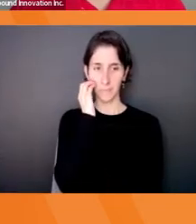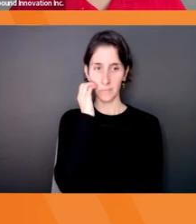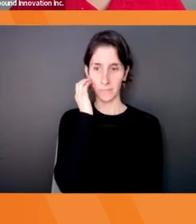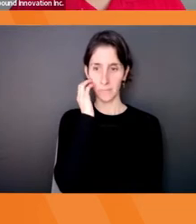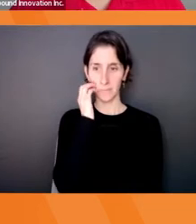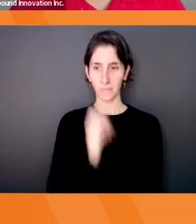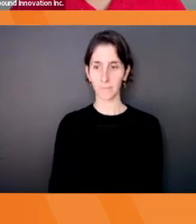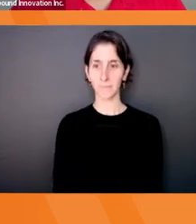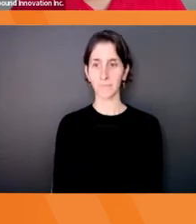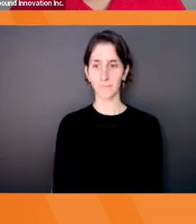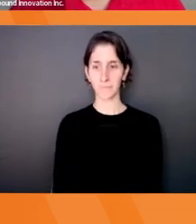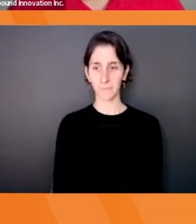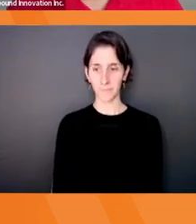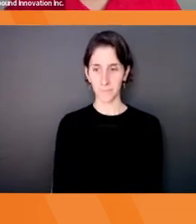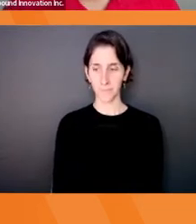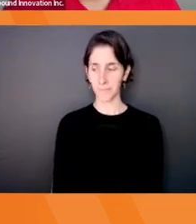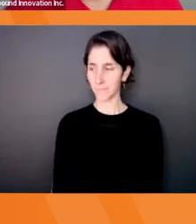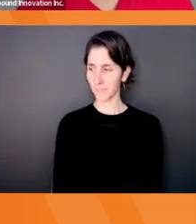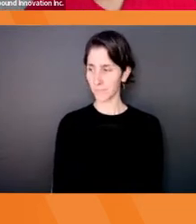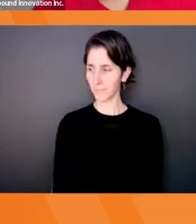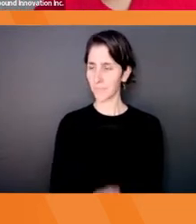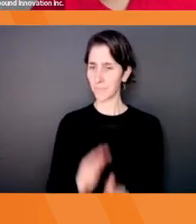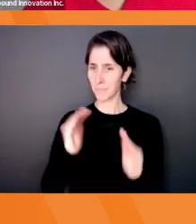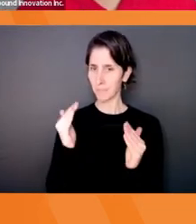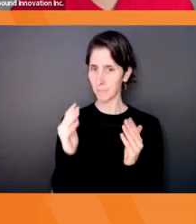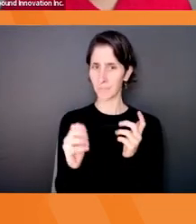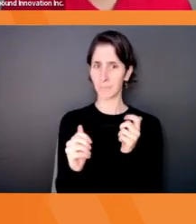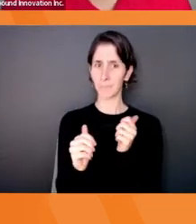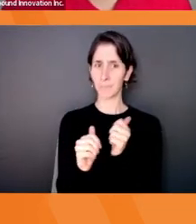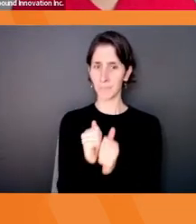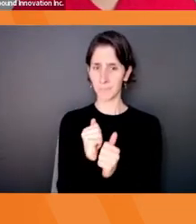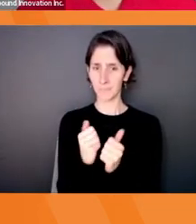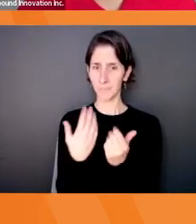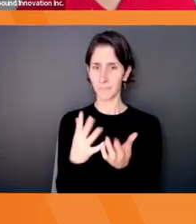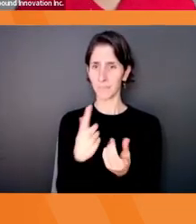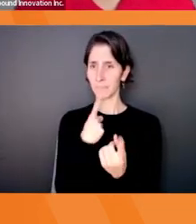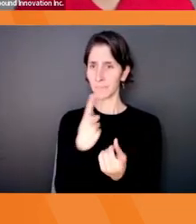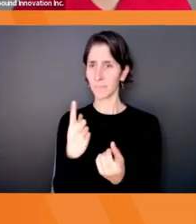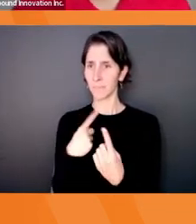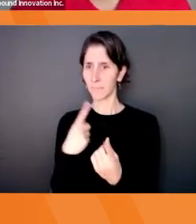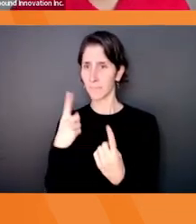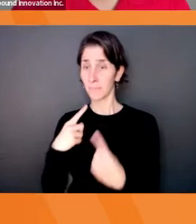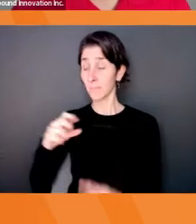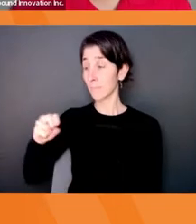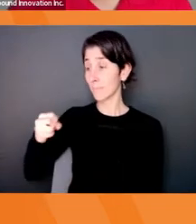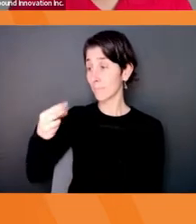Looks like we have most people participating. Shauna, do you want to share the results?